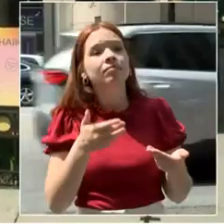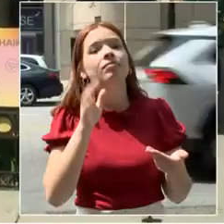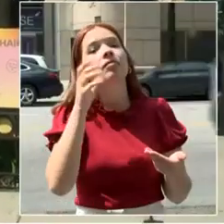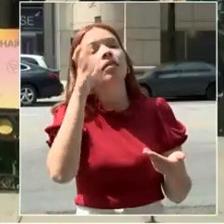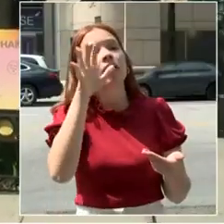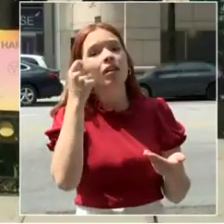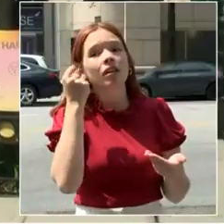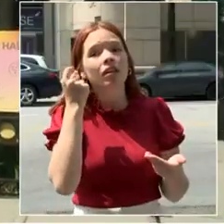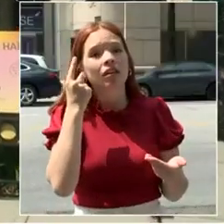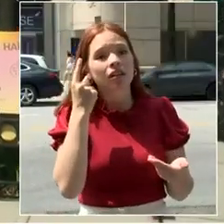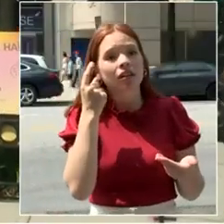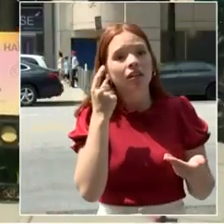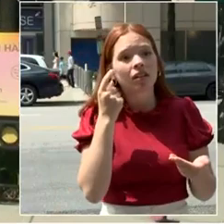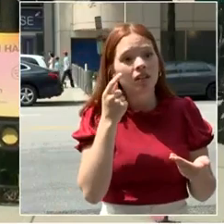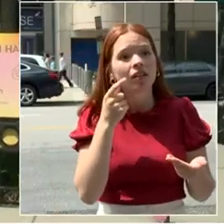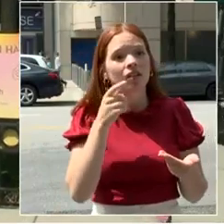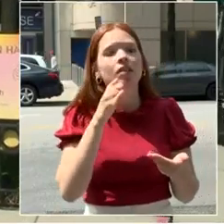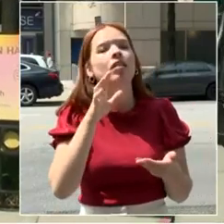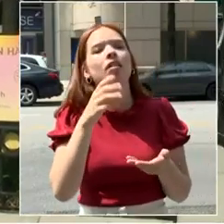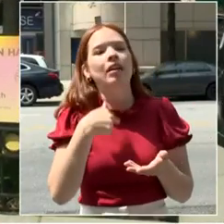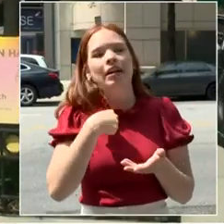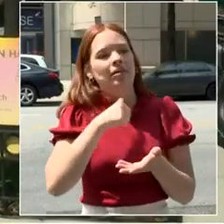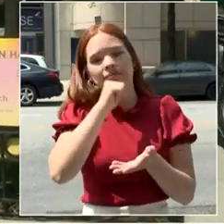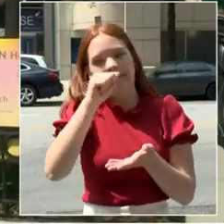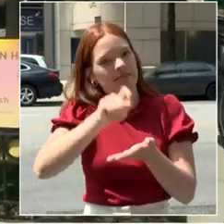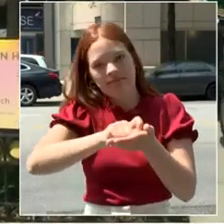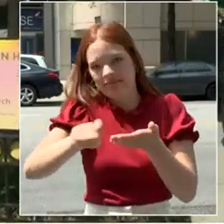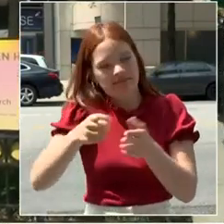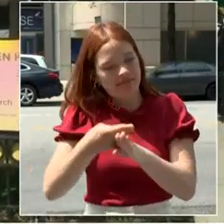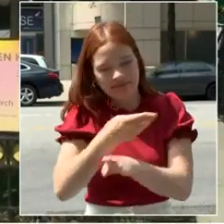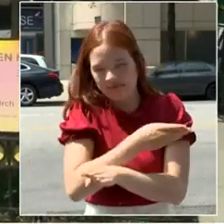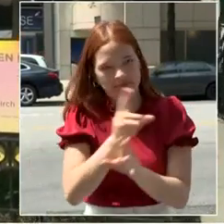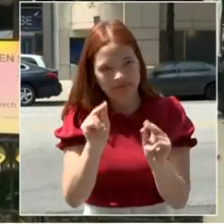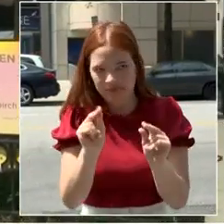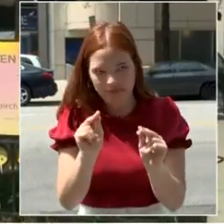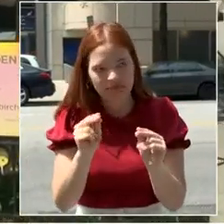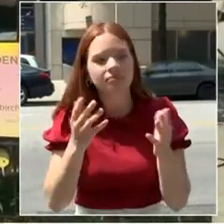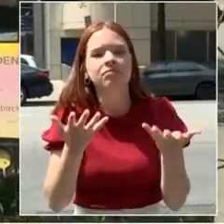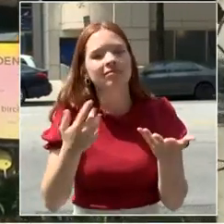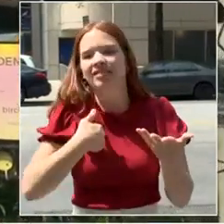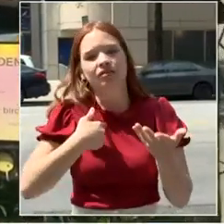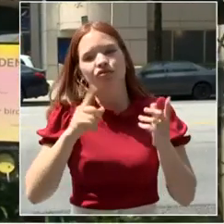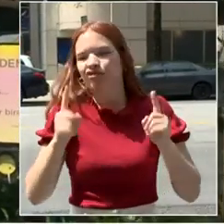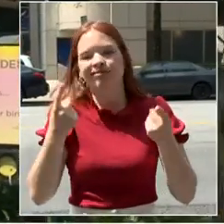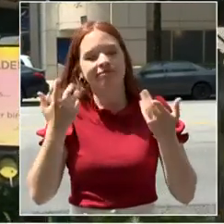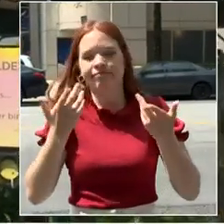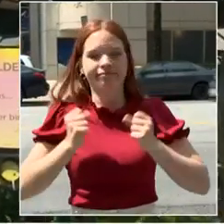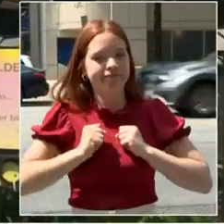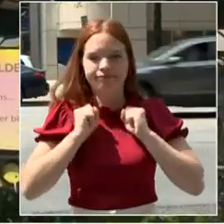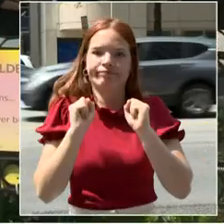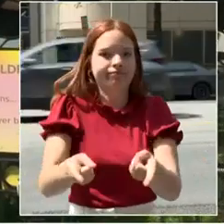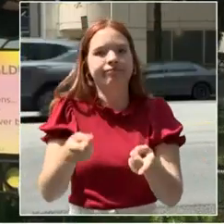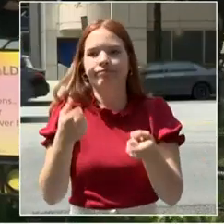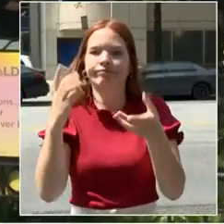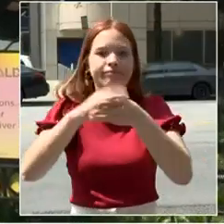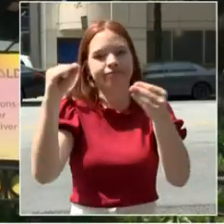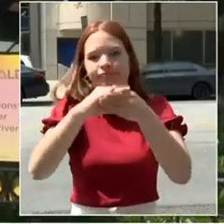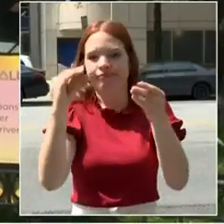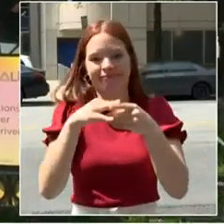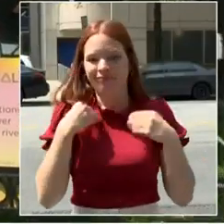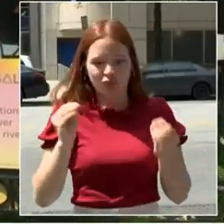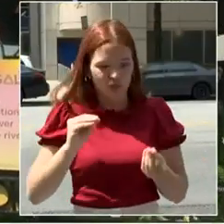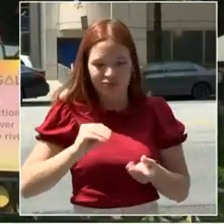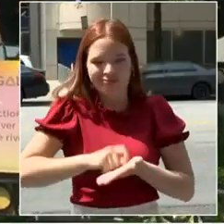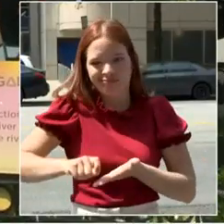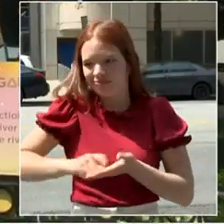heart that I felt it when I was coming here. So I just put down some points to remind myself what I want to highlight. I want to